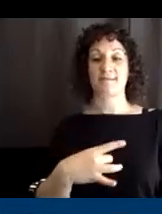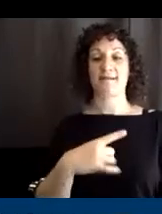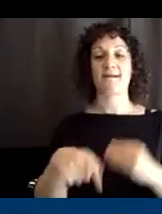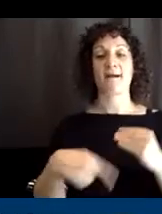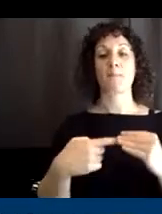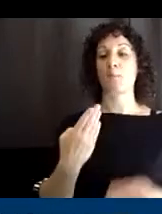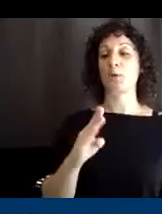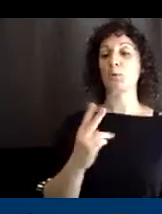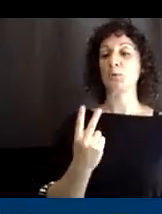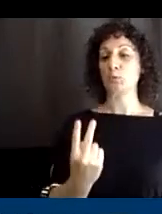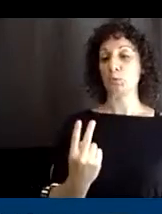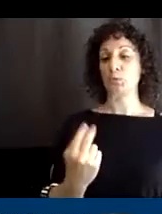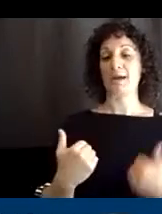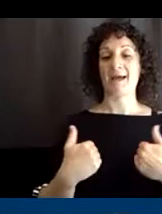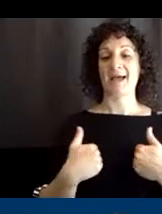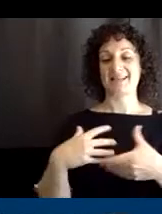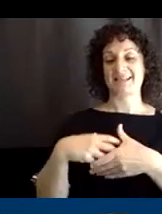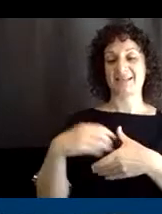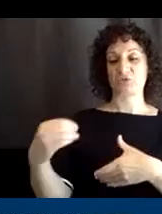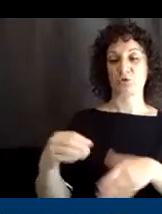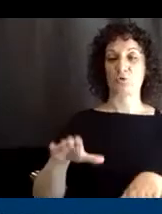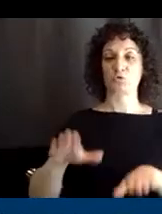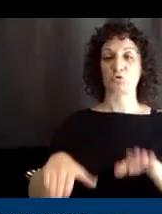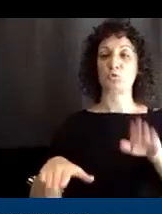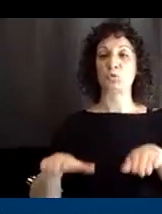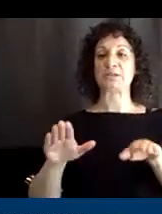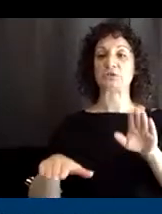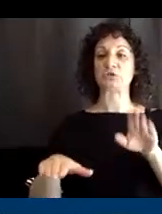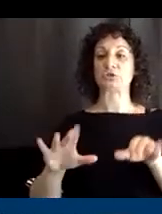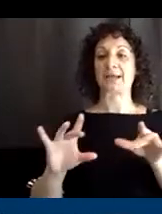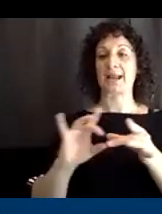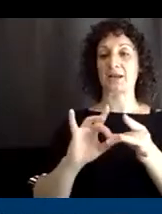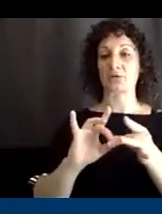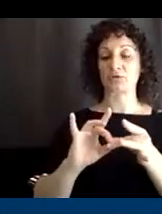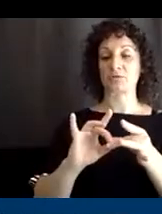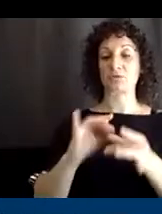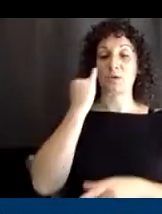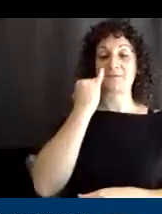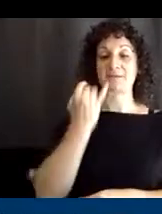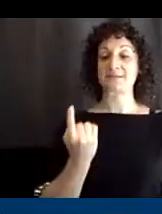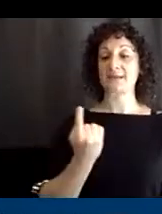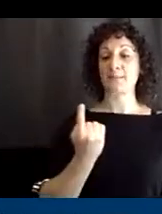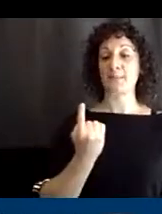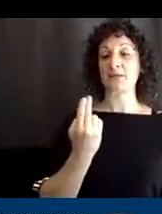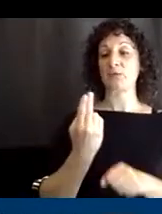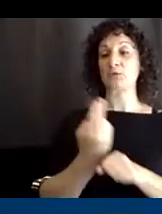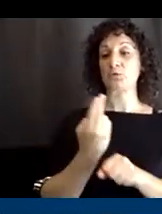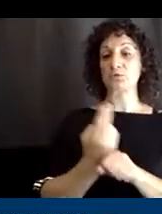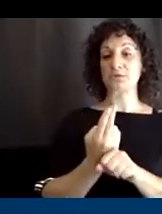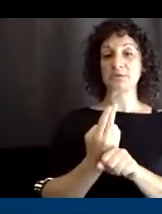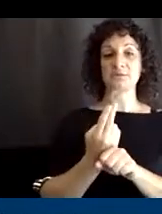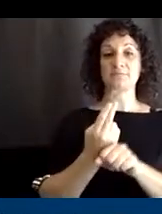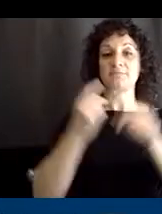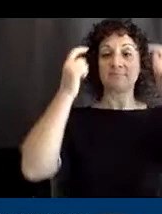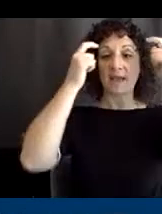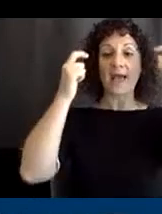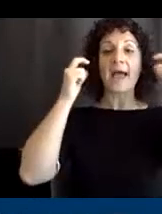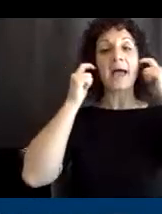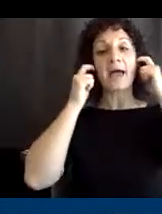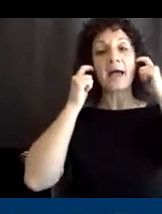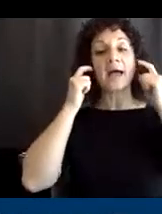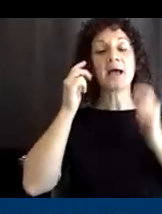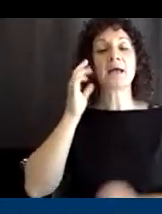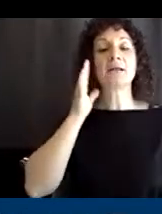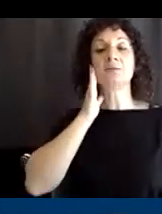that it does have that external switch connection. So if somebody is using like a head switch or a sip and